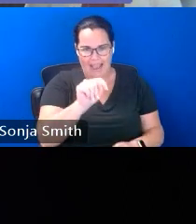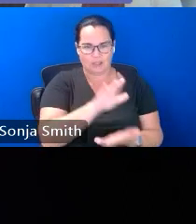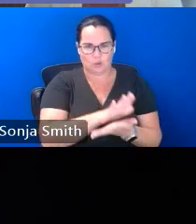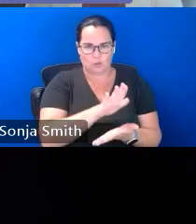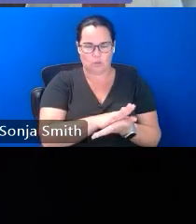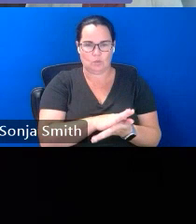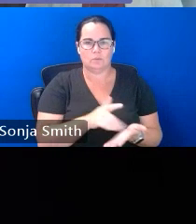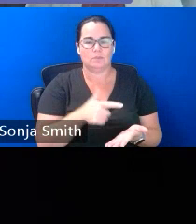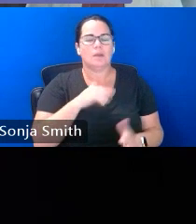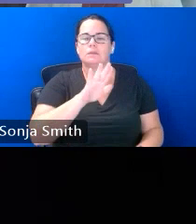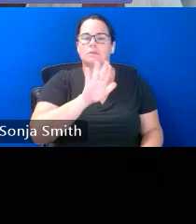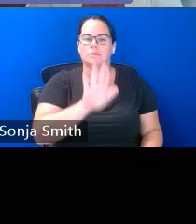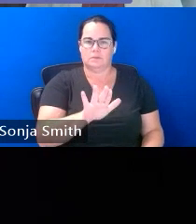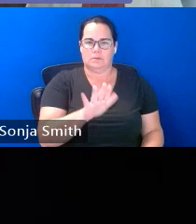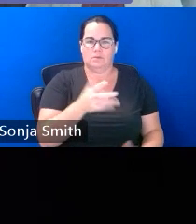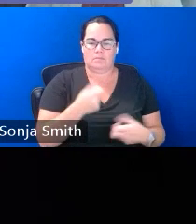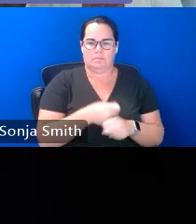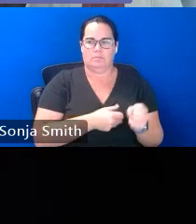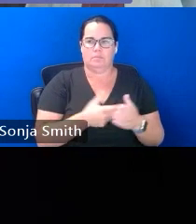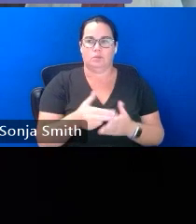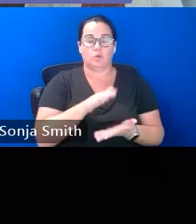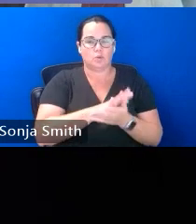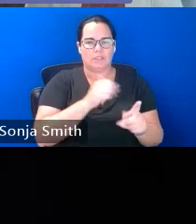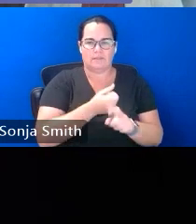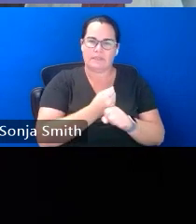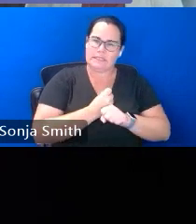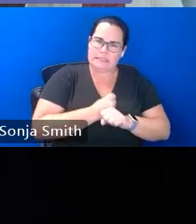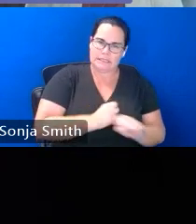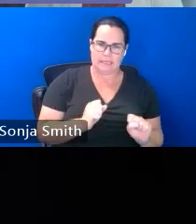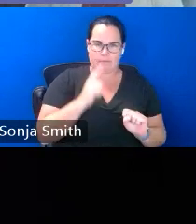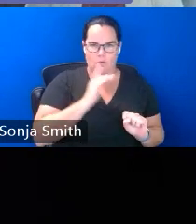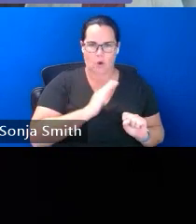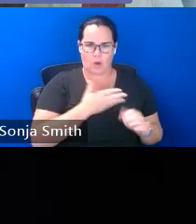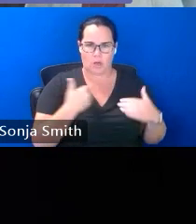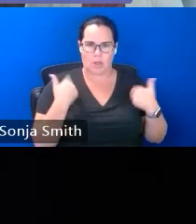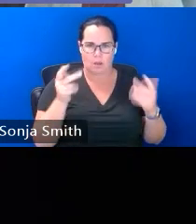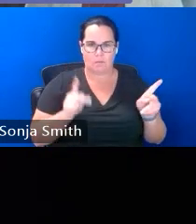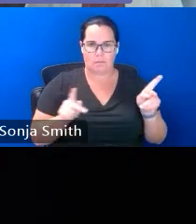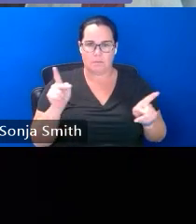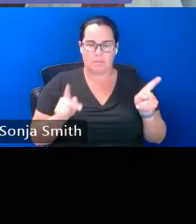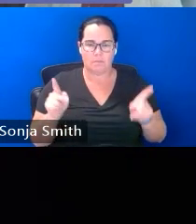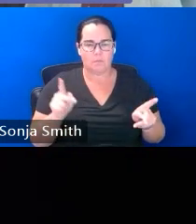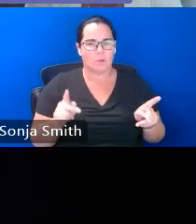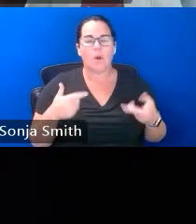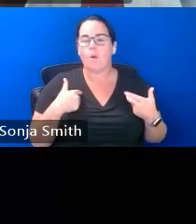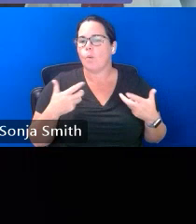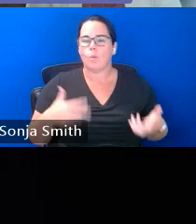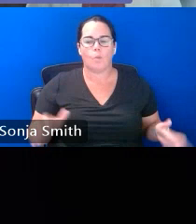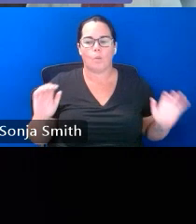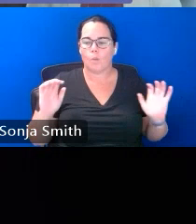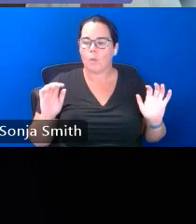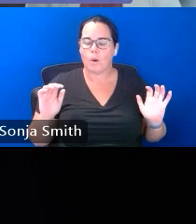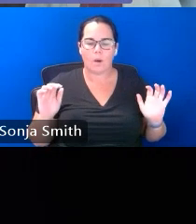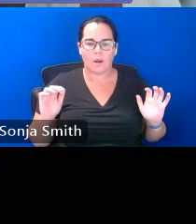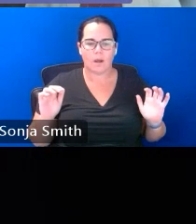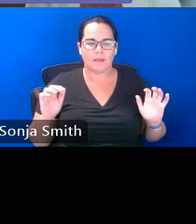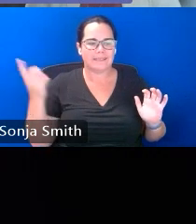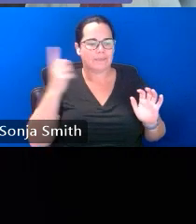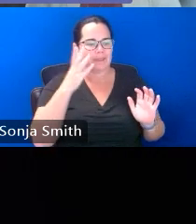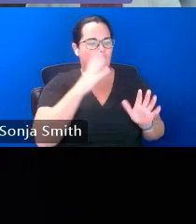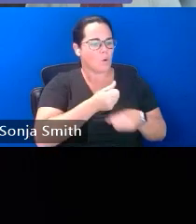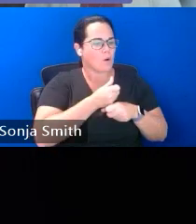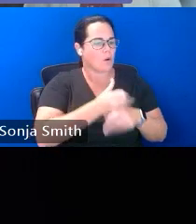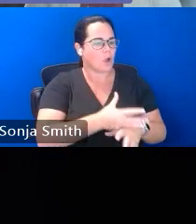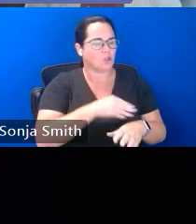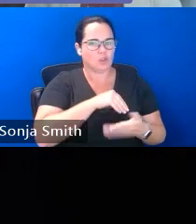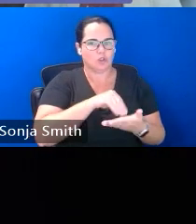sure that school is a safe place for our children and youth and so we don't want to do something that's going to either discourage a student from